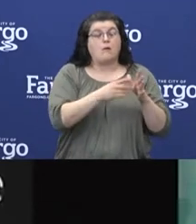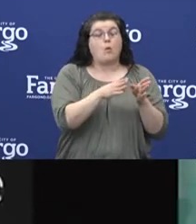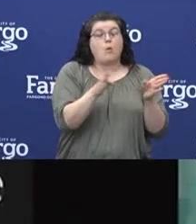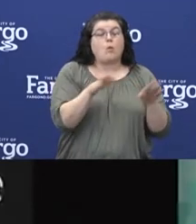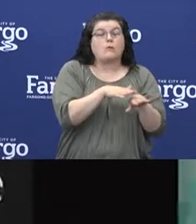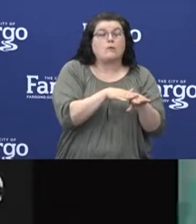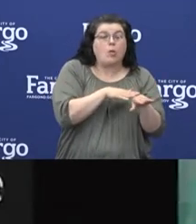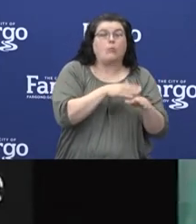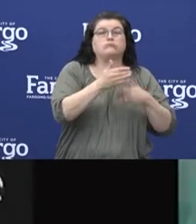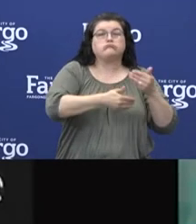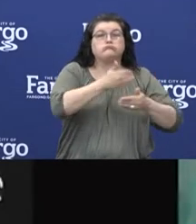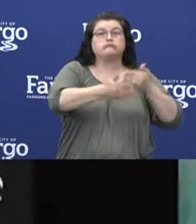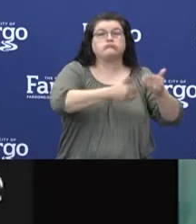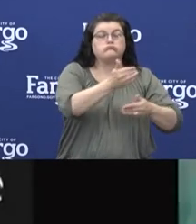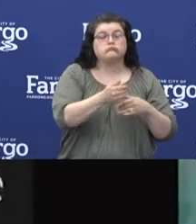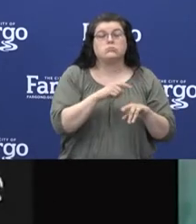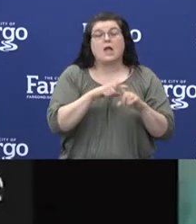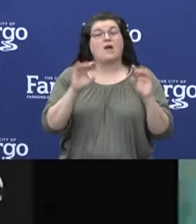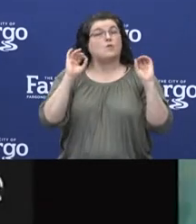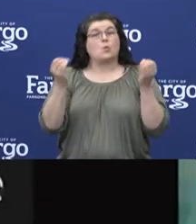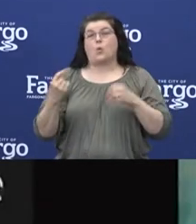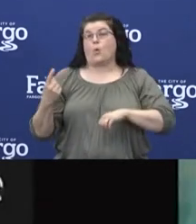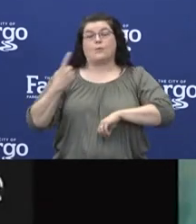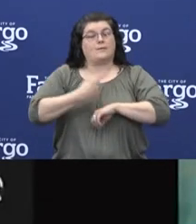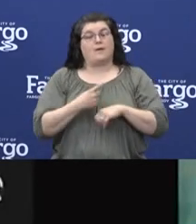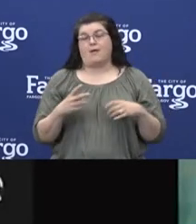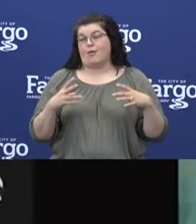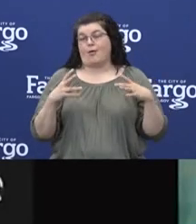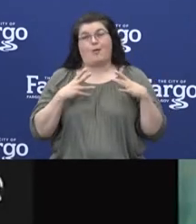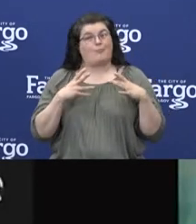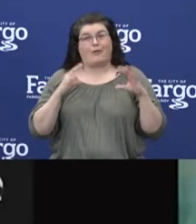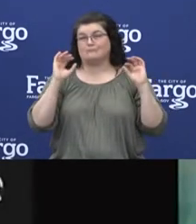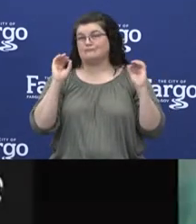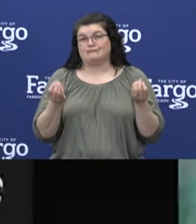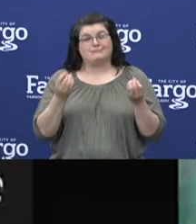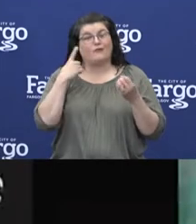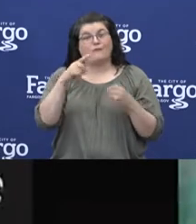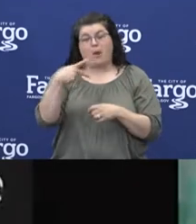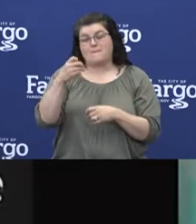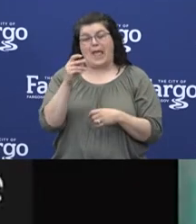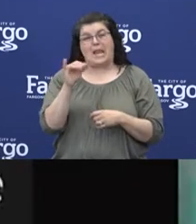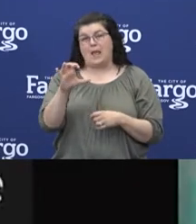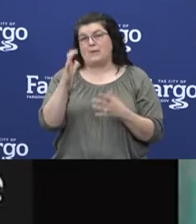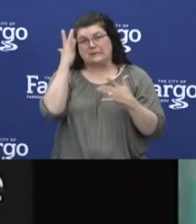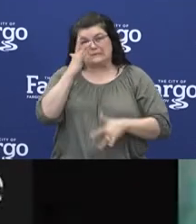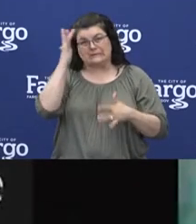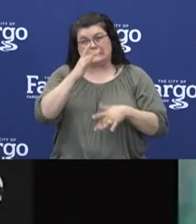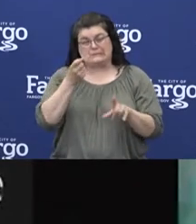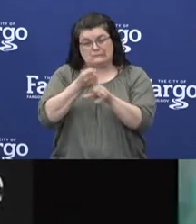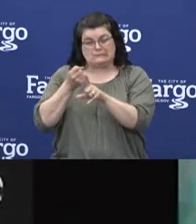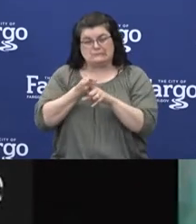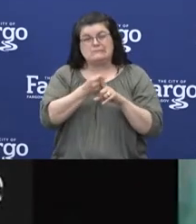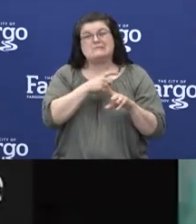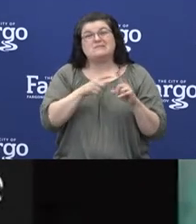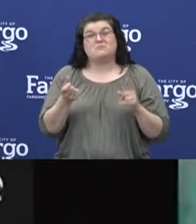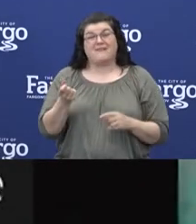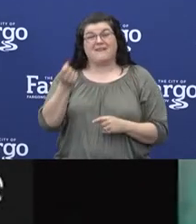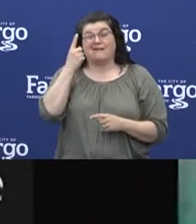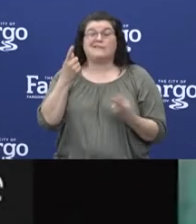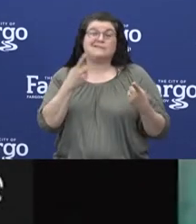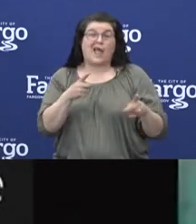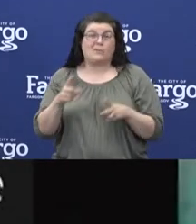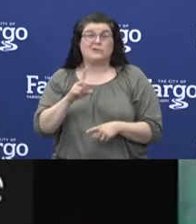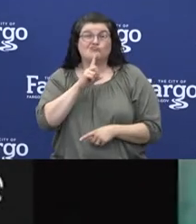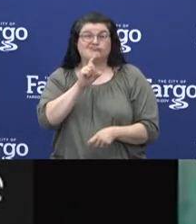we have learned. There are no days off in a pandemic. I know that's what we all don't want to hear, but that's the reality right now.